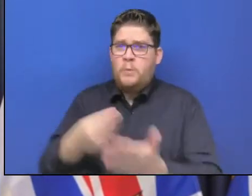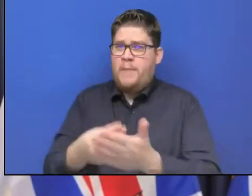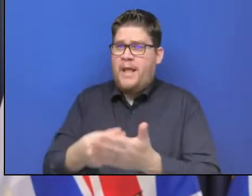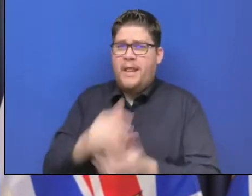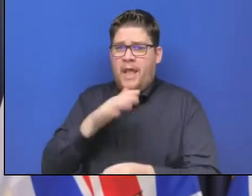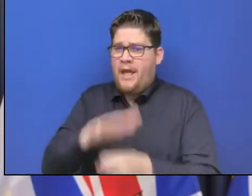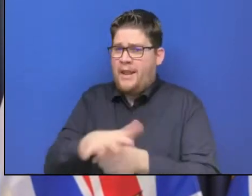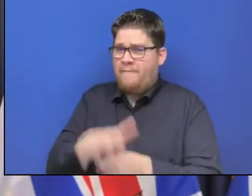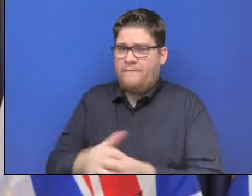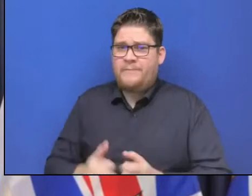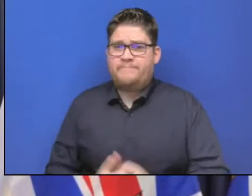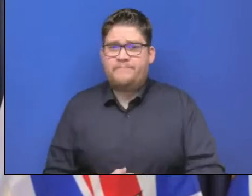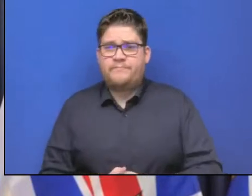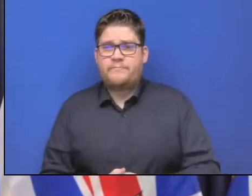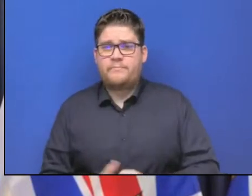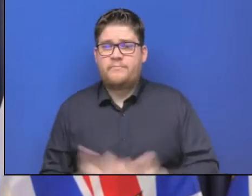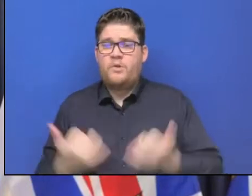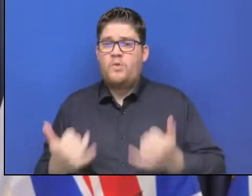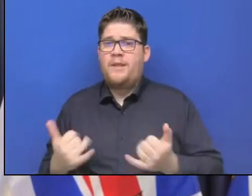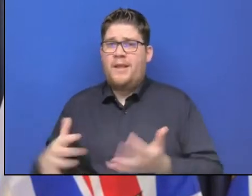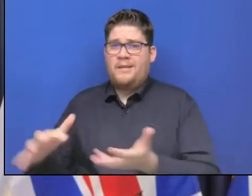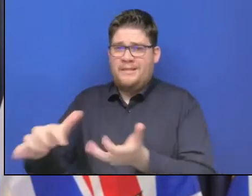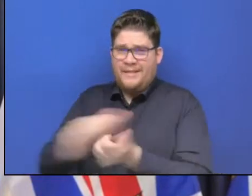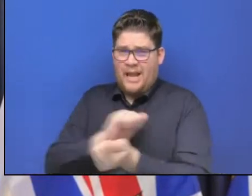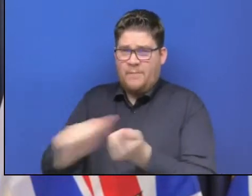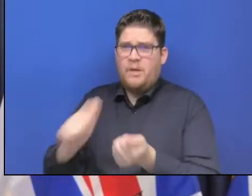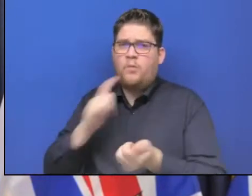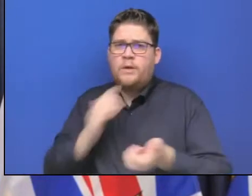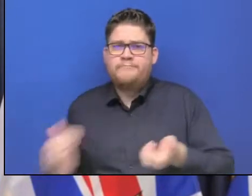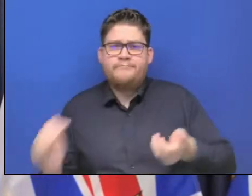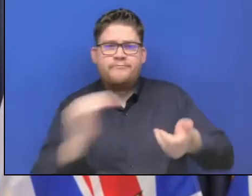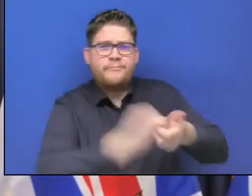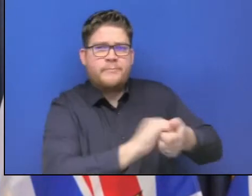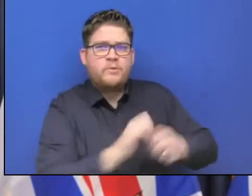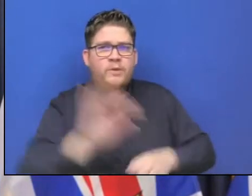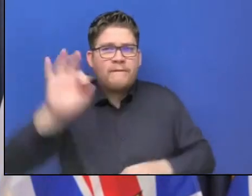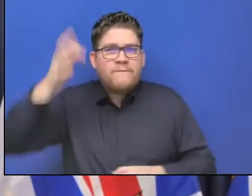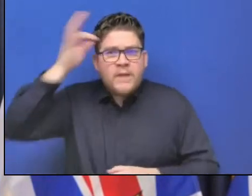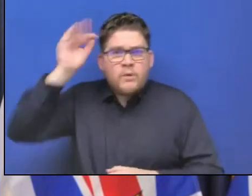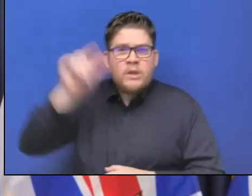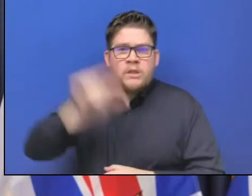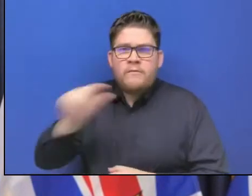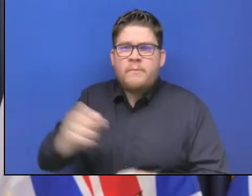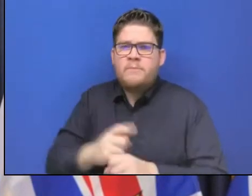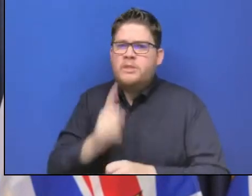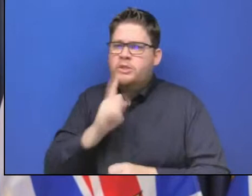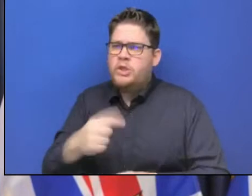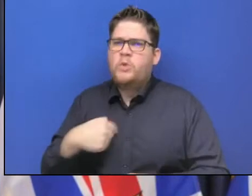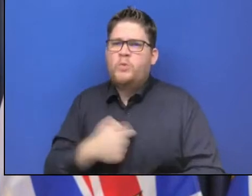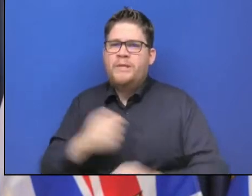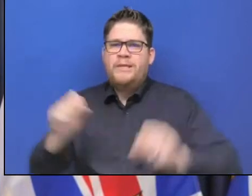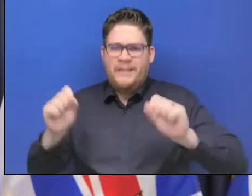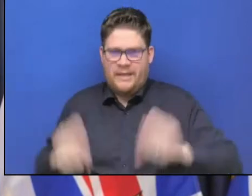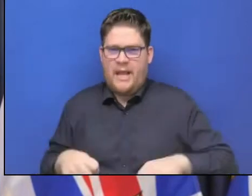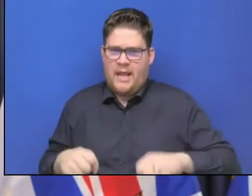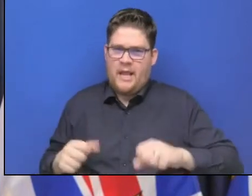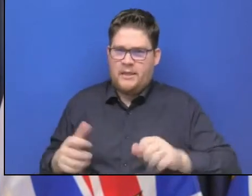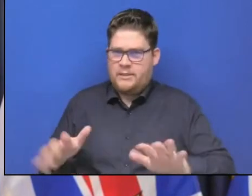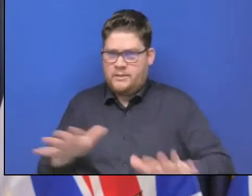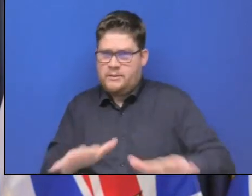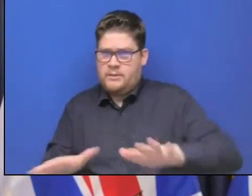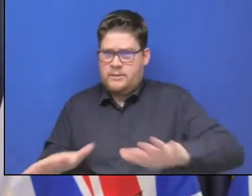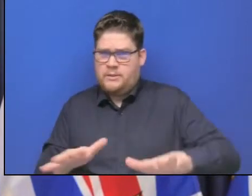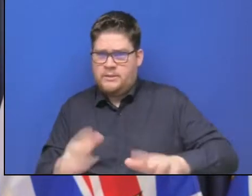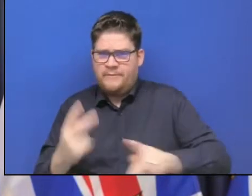event and the nature of the damage, we will be working very closely with the federal government to ensure we are able to get the assistance that people impacted,